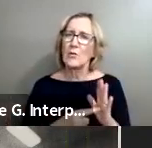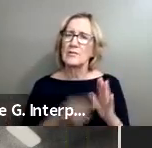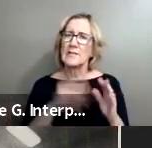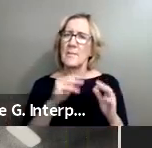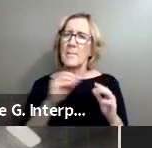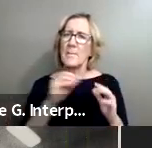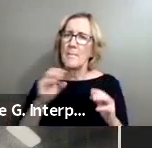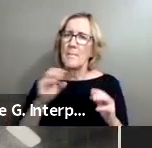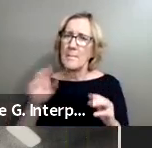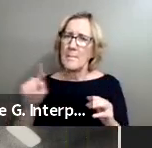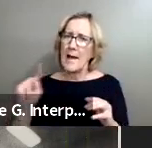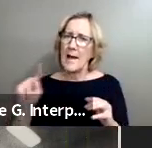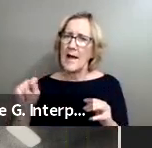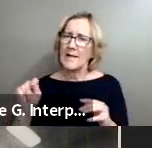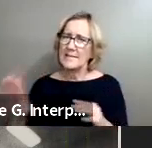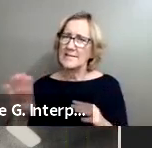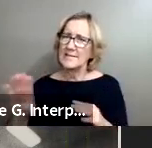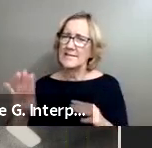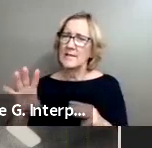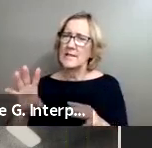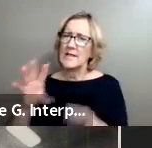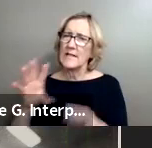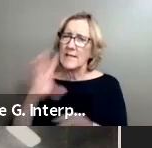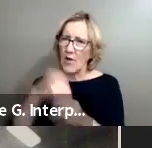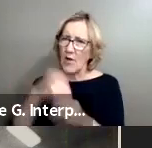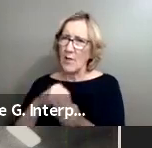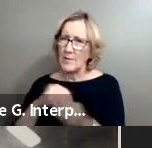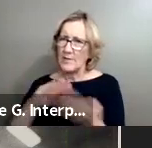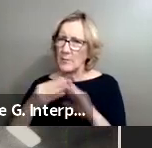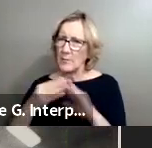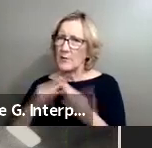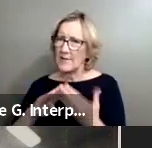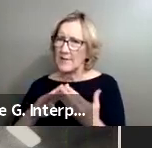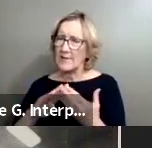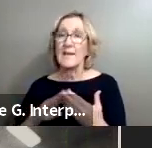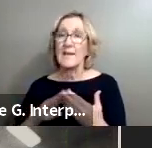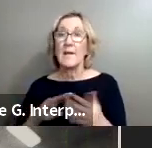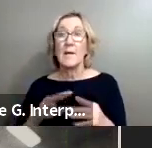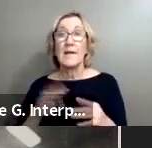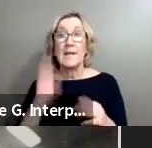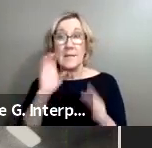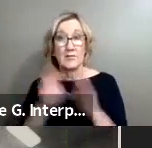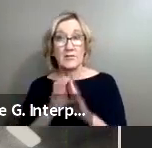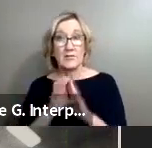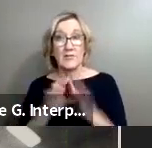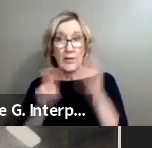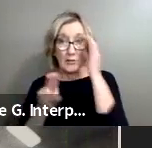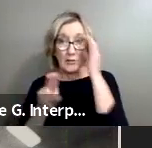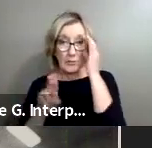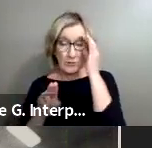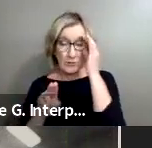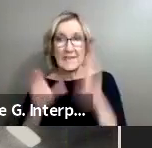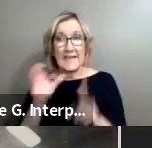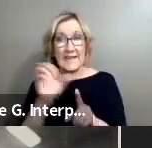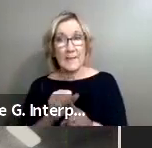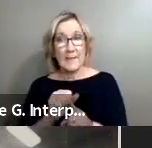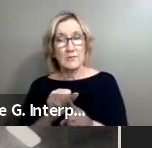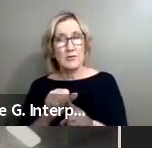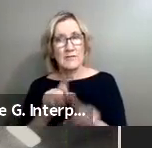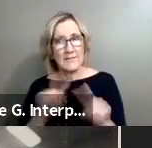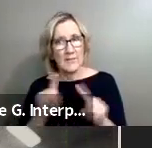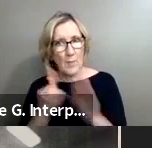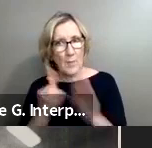participation in the community. So, as the saying is, images are used to capture historic moments. So, like we've said,